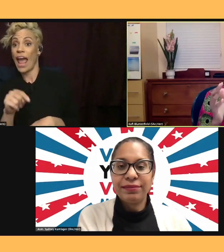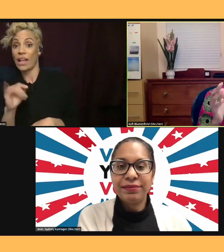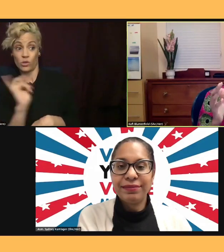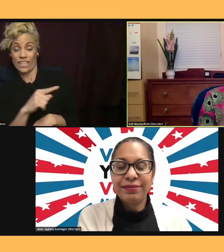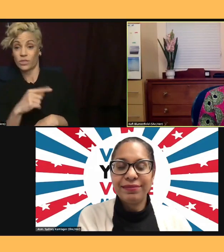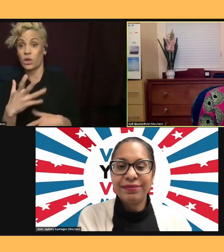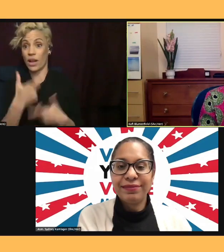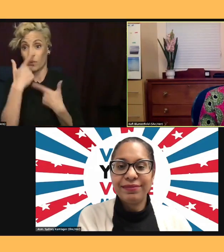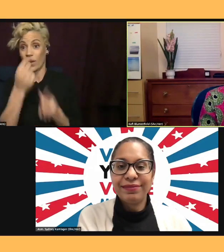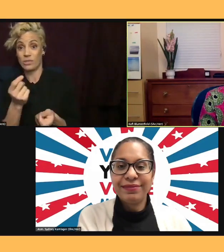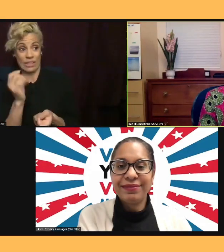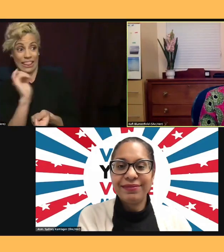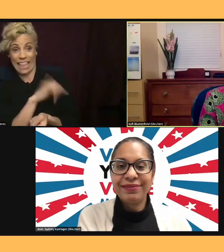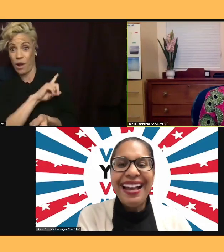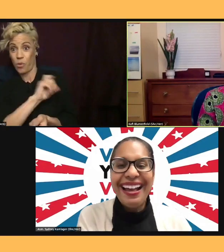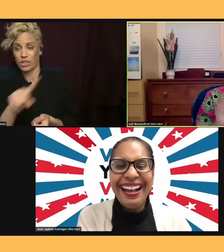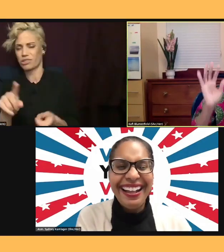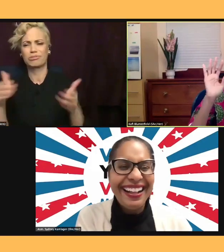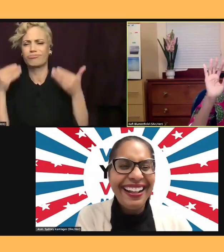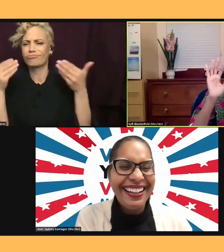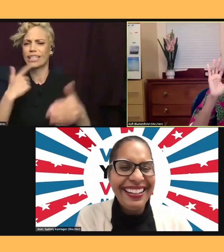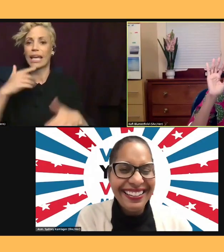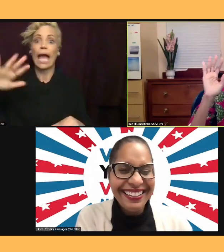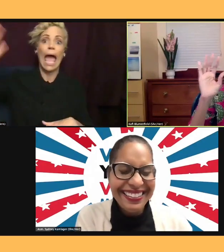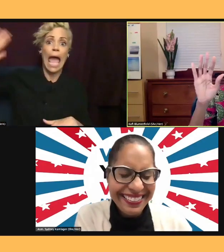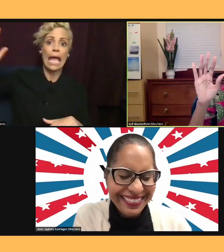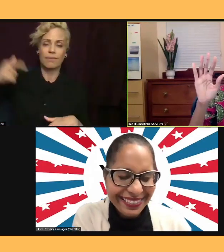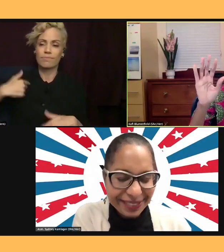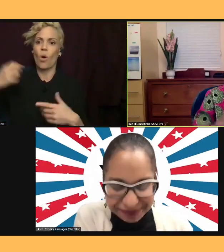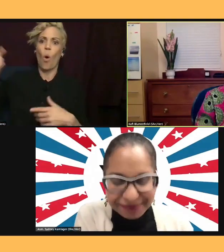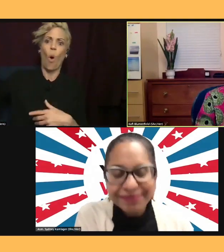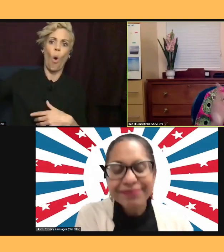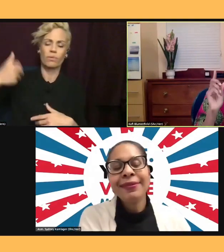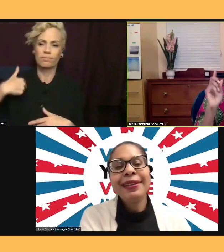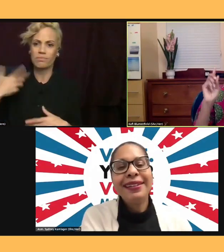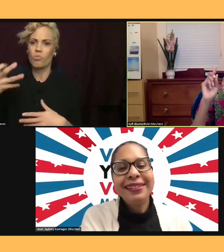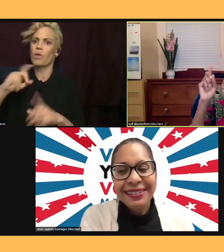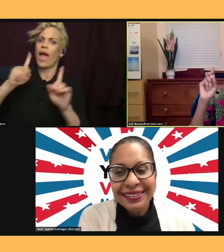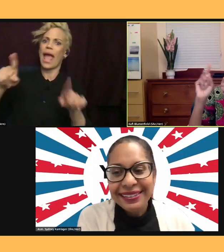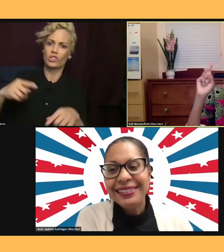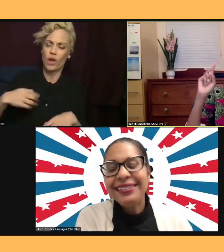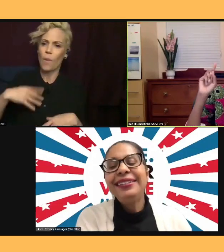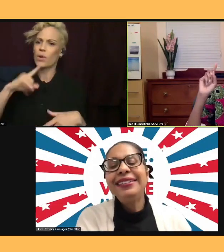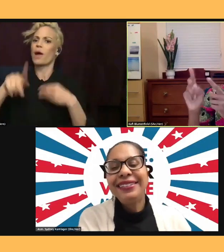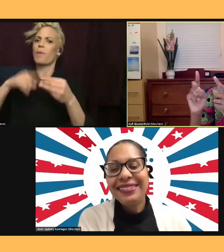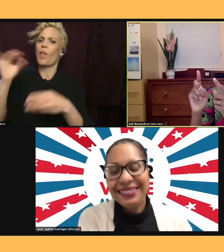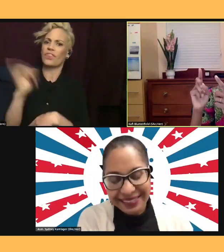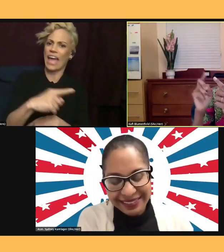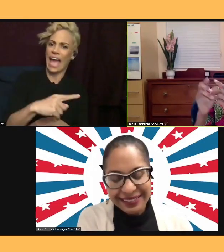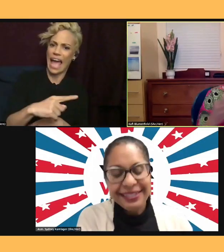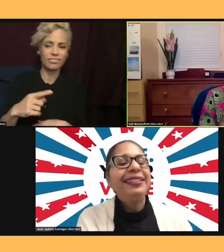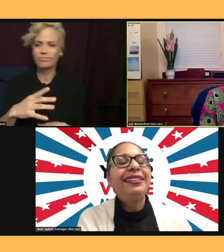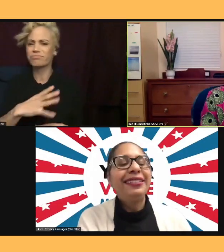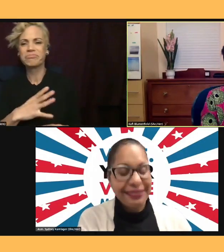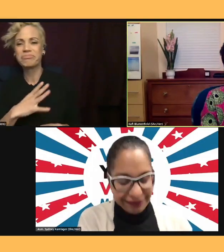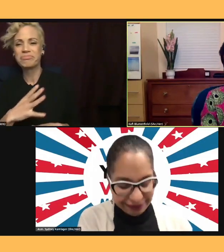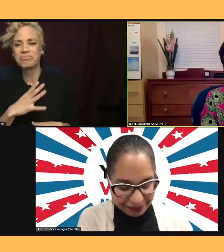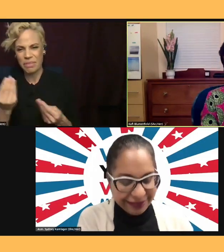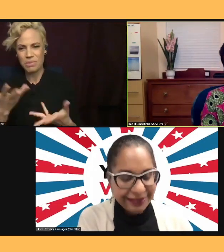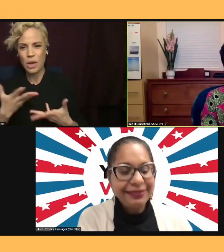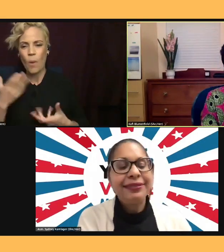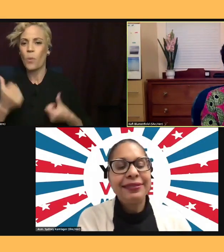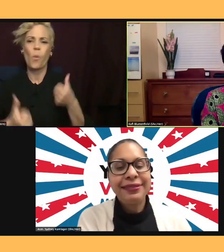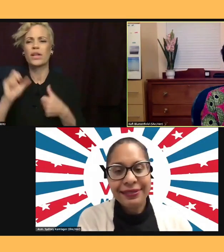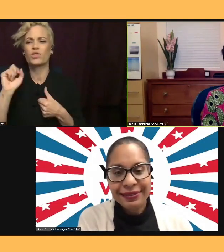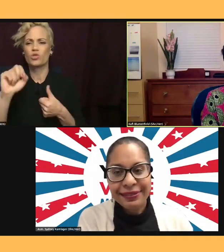just encourage you to say, hey, Kathy, hold up. I actually want to talk about this. Because this is not just